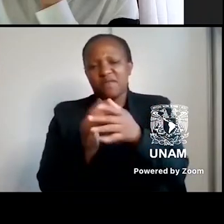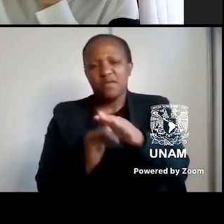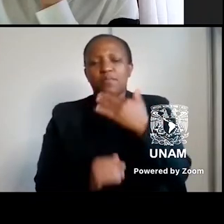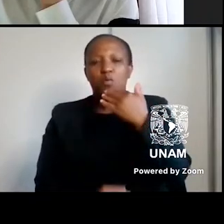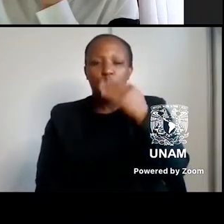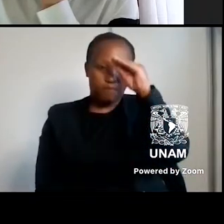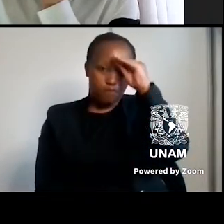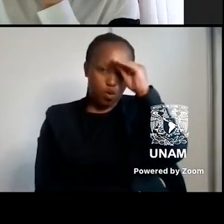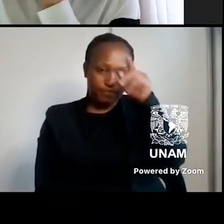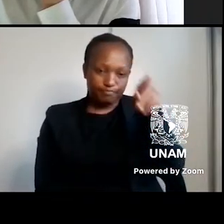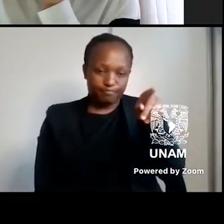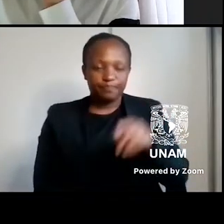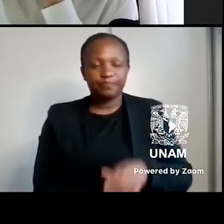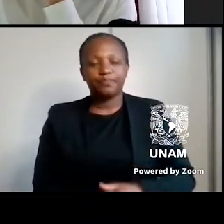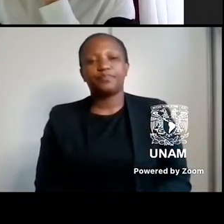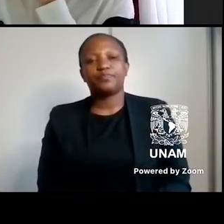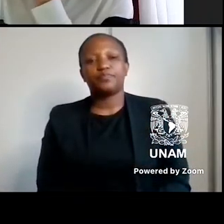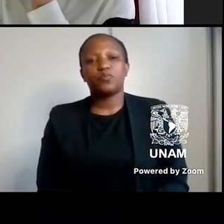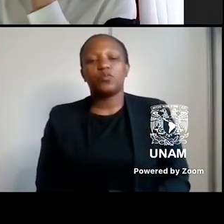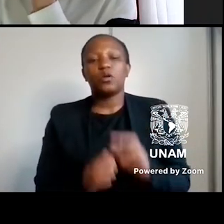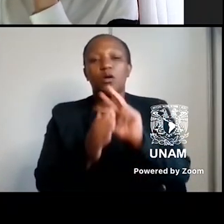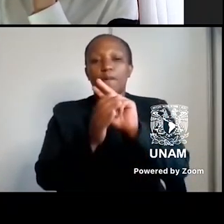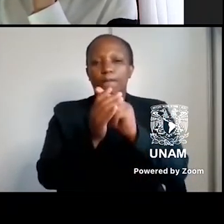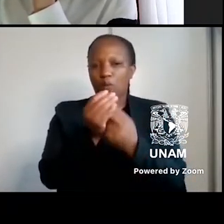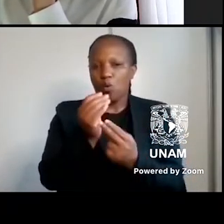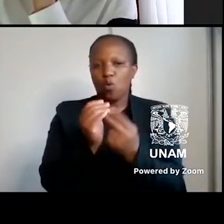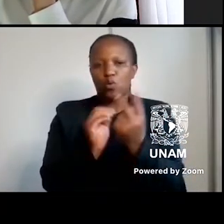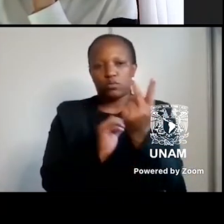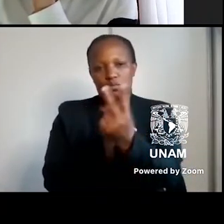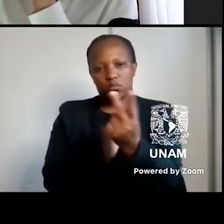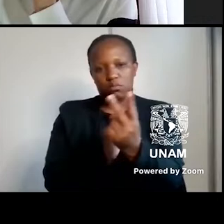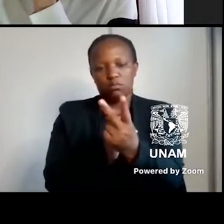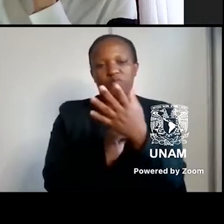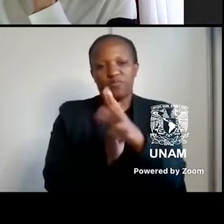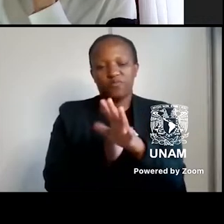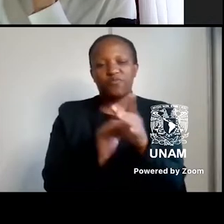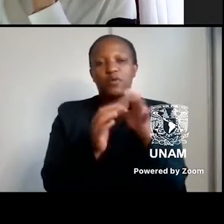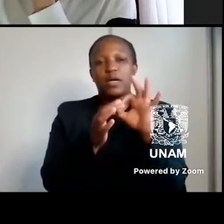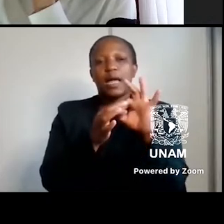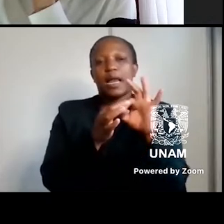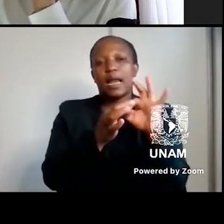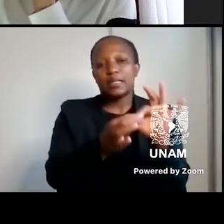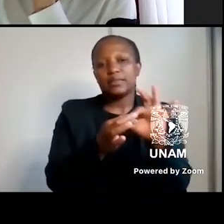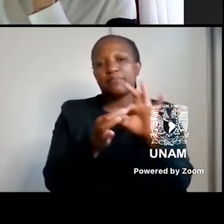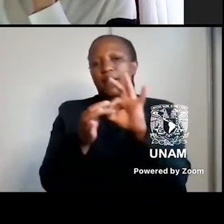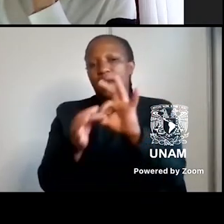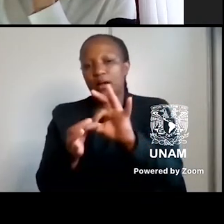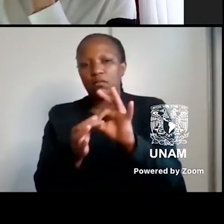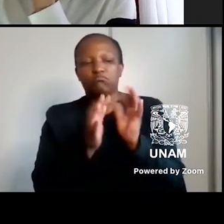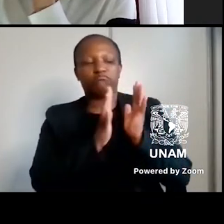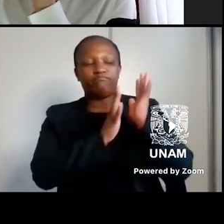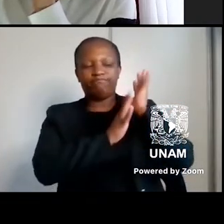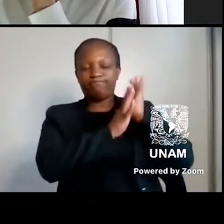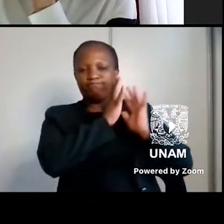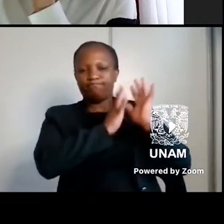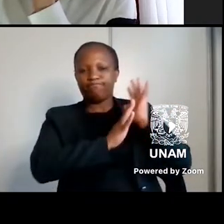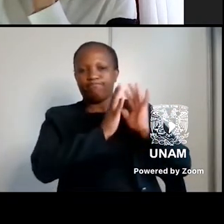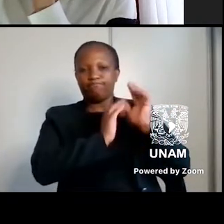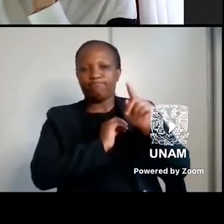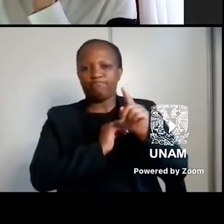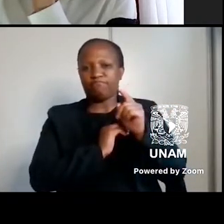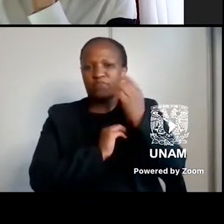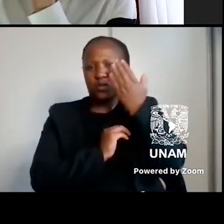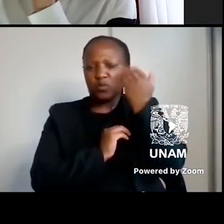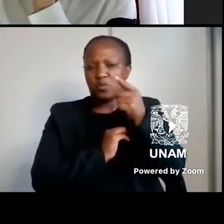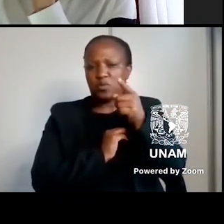So both of you are referring to this relationship to history, and I wondered if you could both talk a